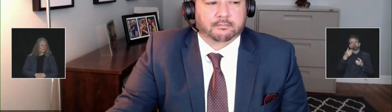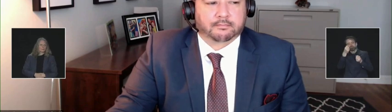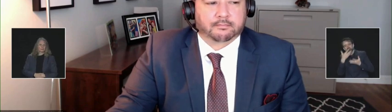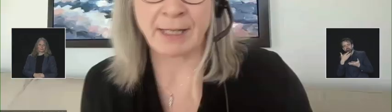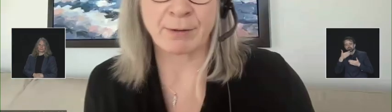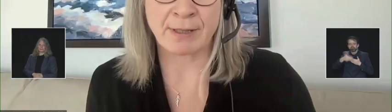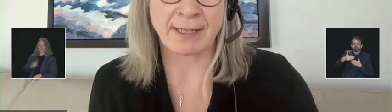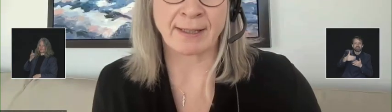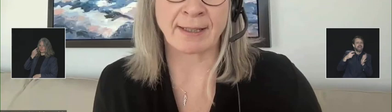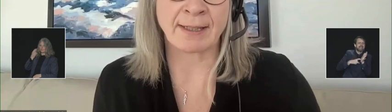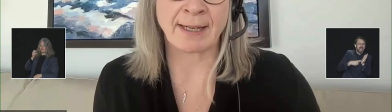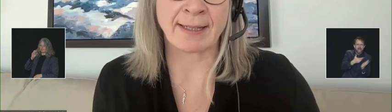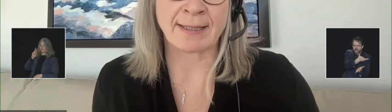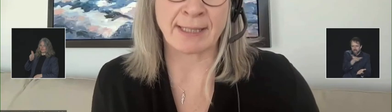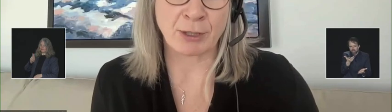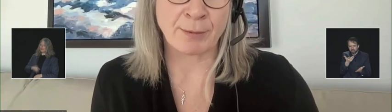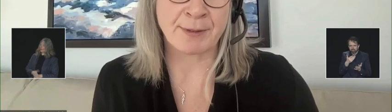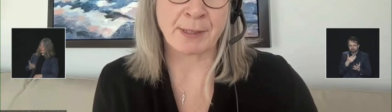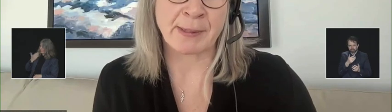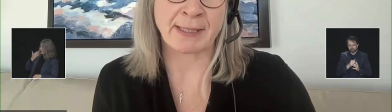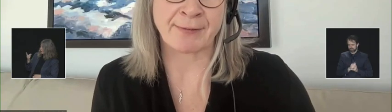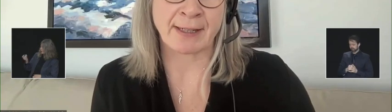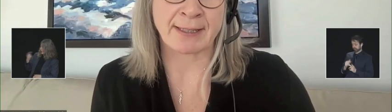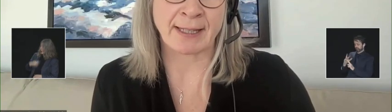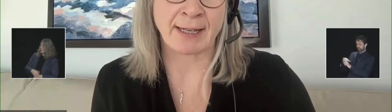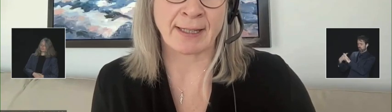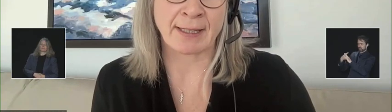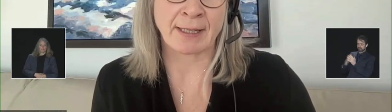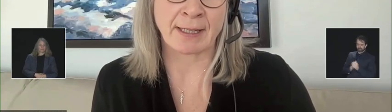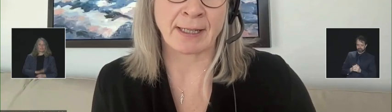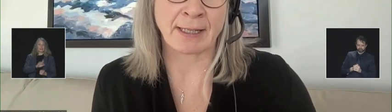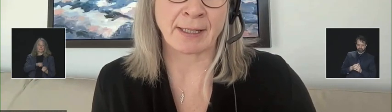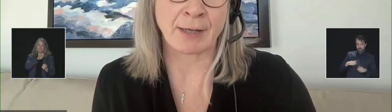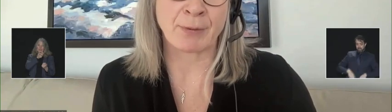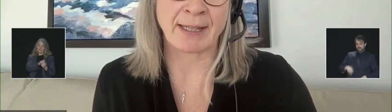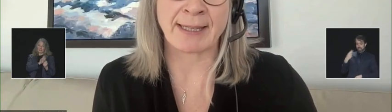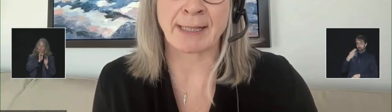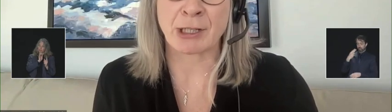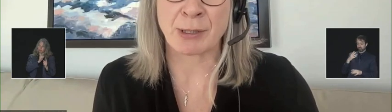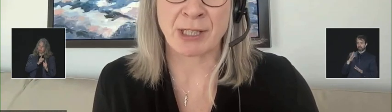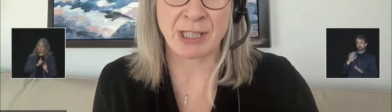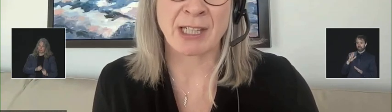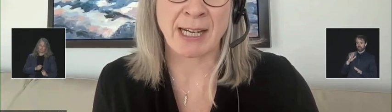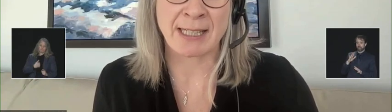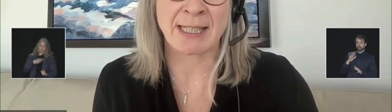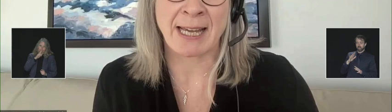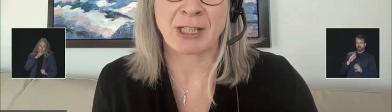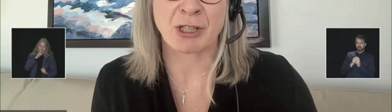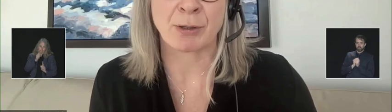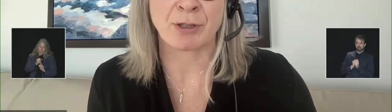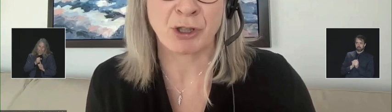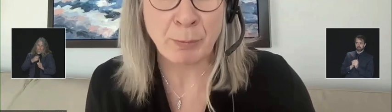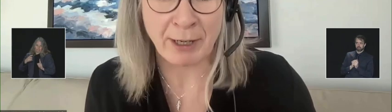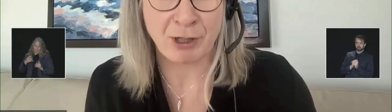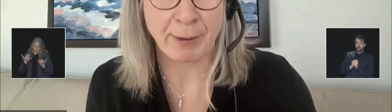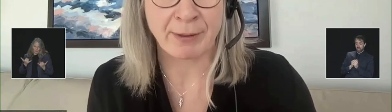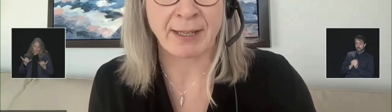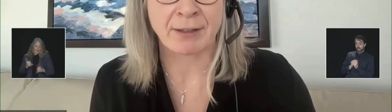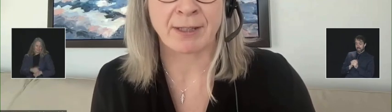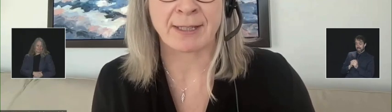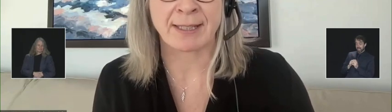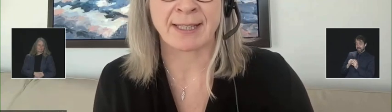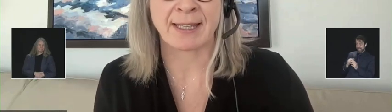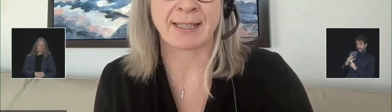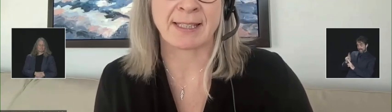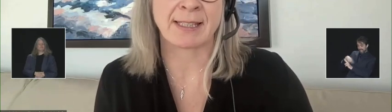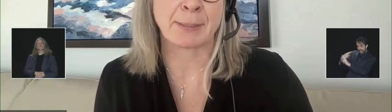Well, thank you, Dylan. And in terms of specifics, I really can't talk today too much about